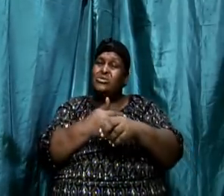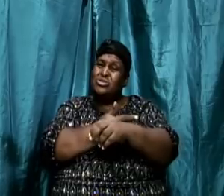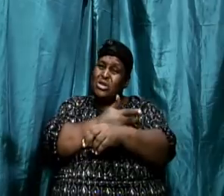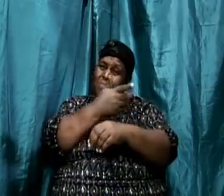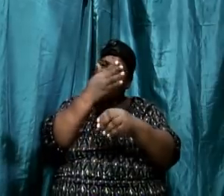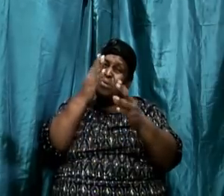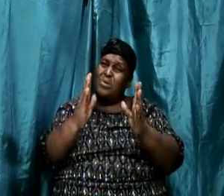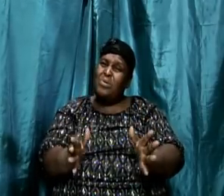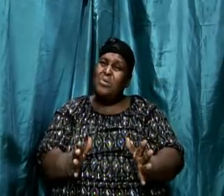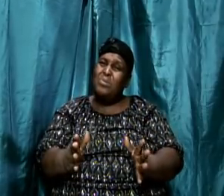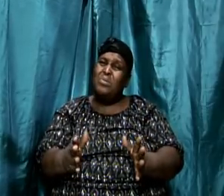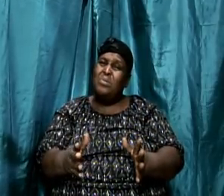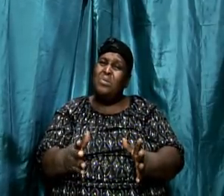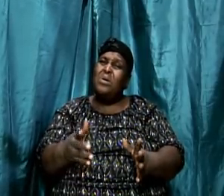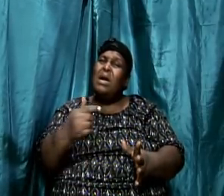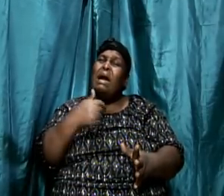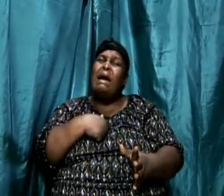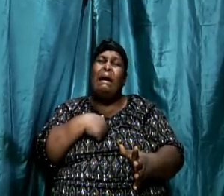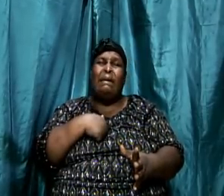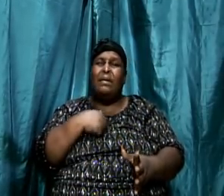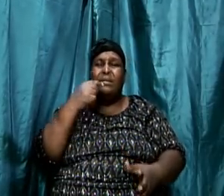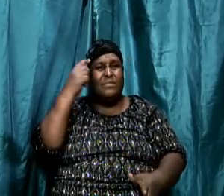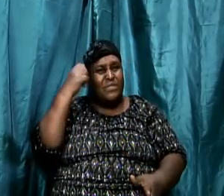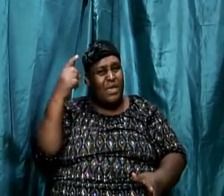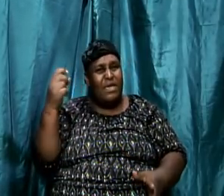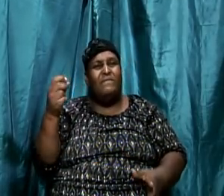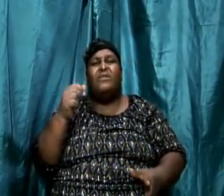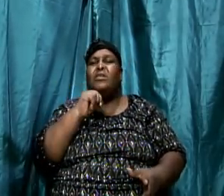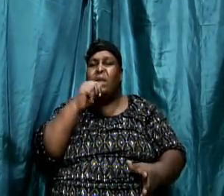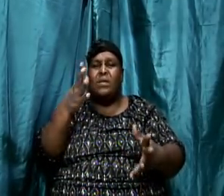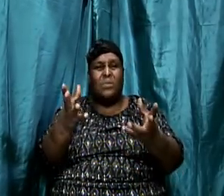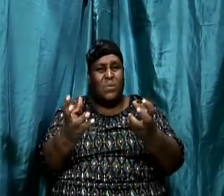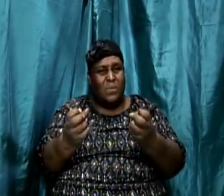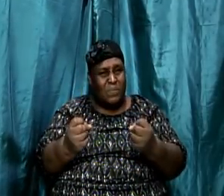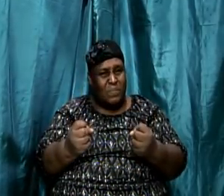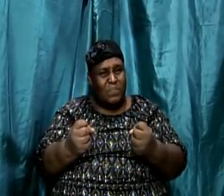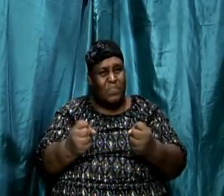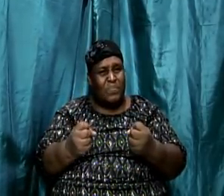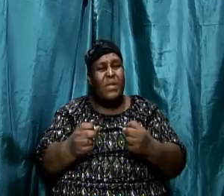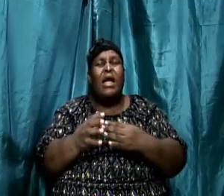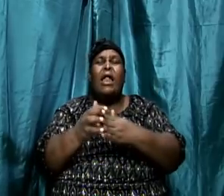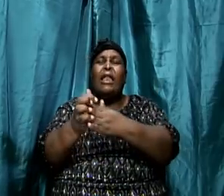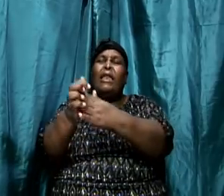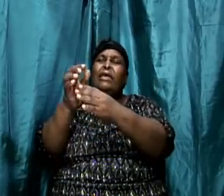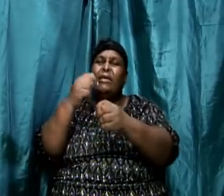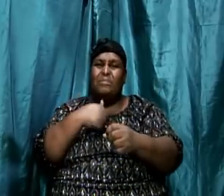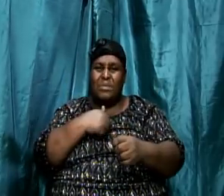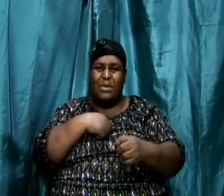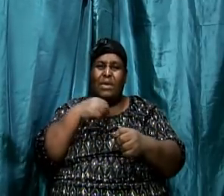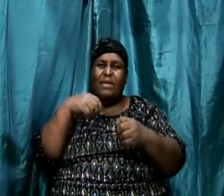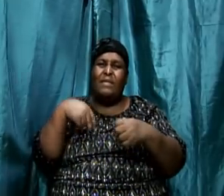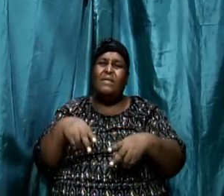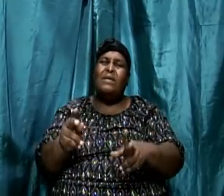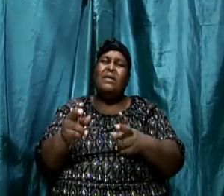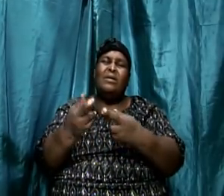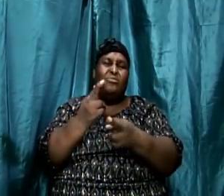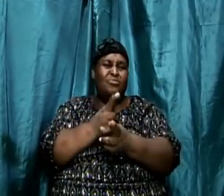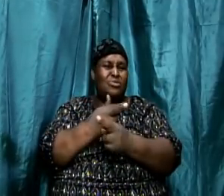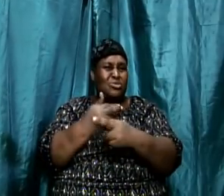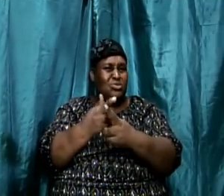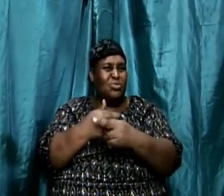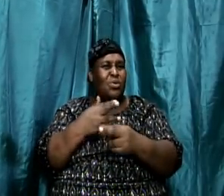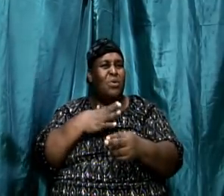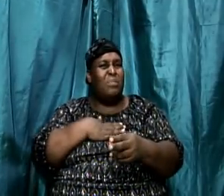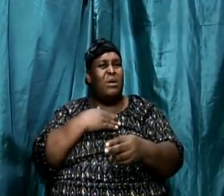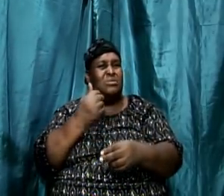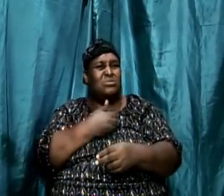talking about his own examples now. He taketh me to lie down in green passes. He leaded me beside the still waters. He restored my soul. He was talking about